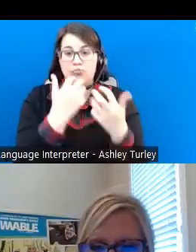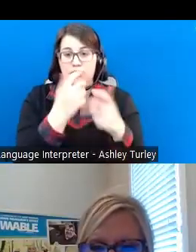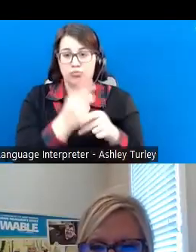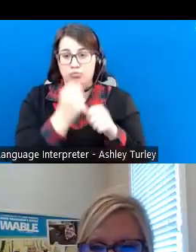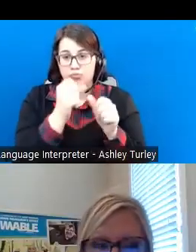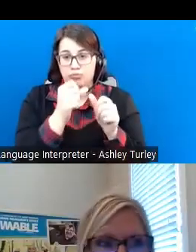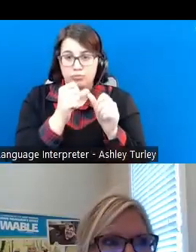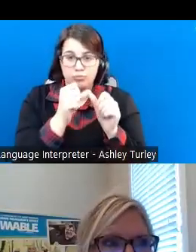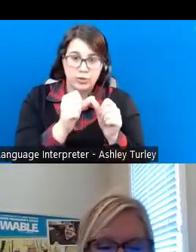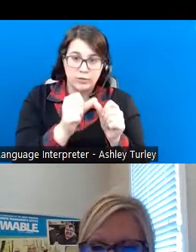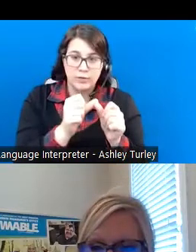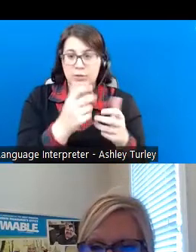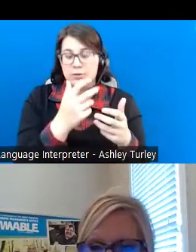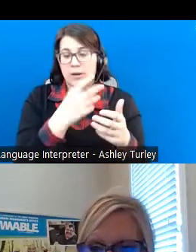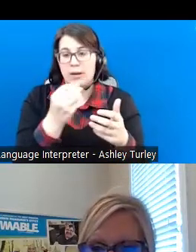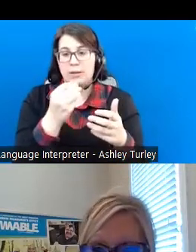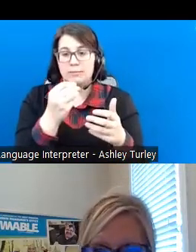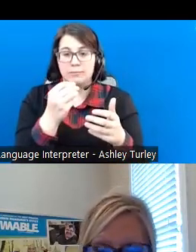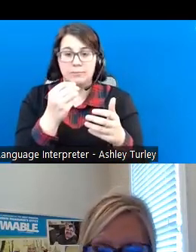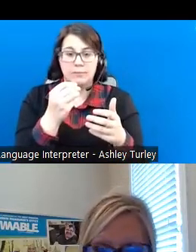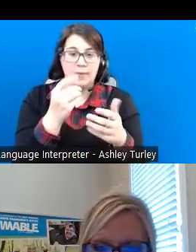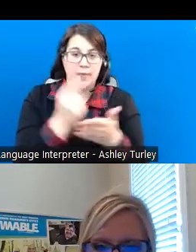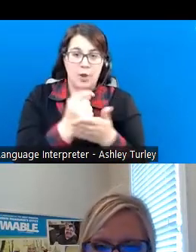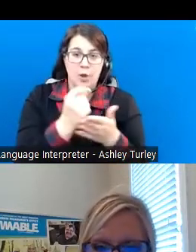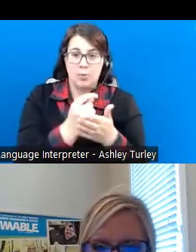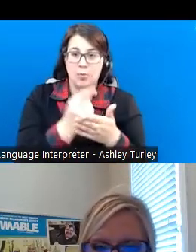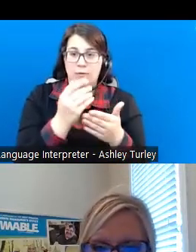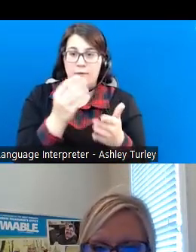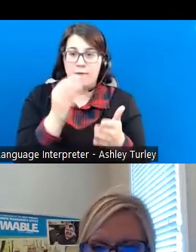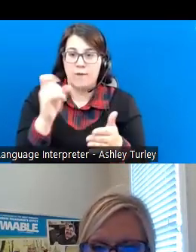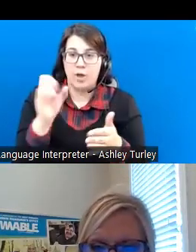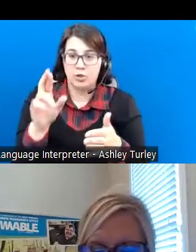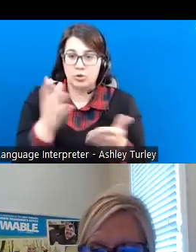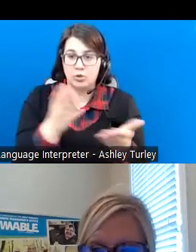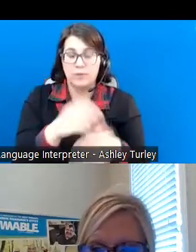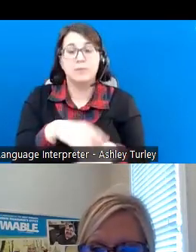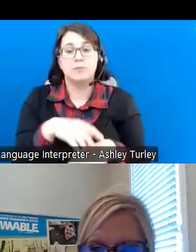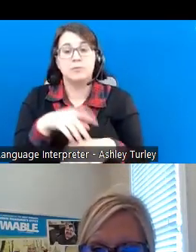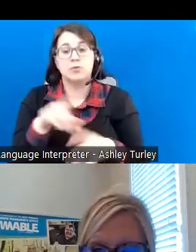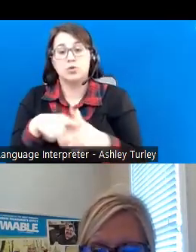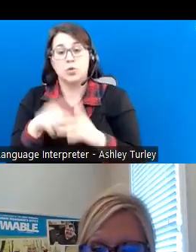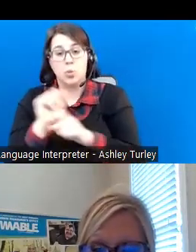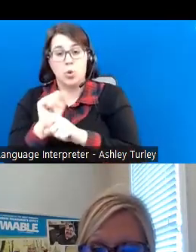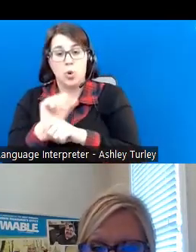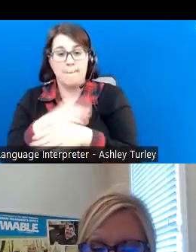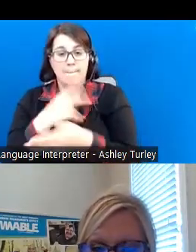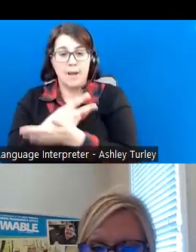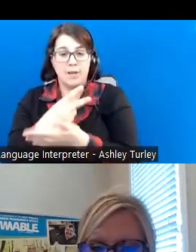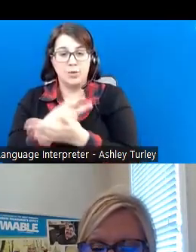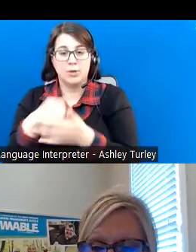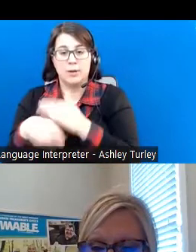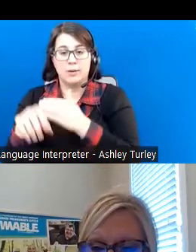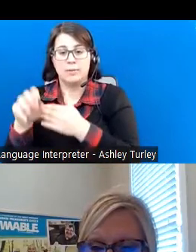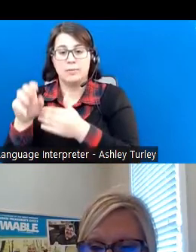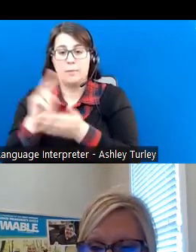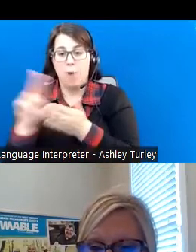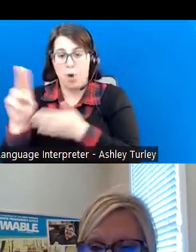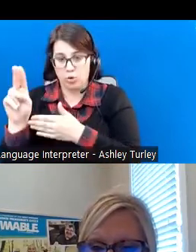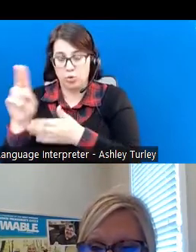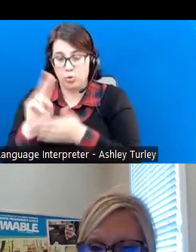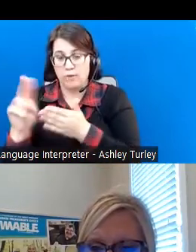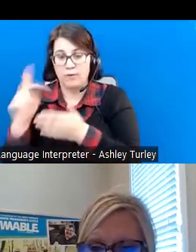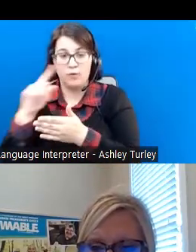He began working on a master's degree in community agency counseling at Marshall University, and upon